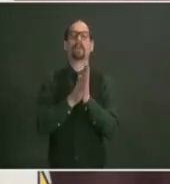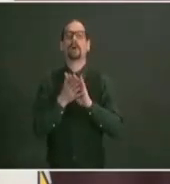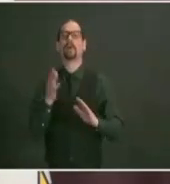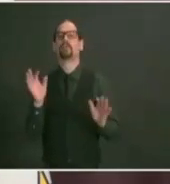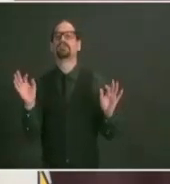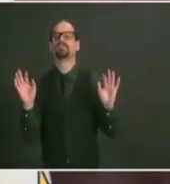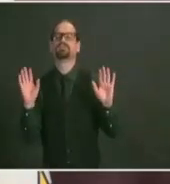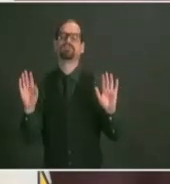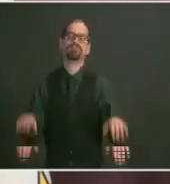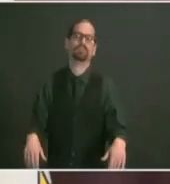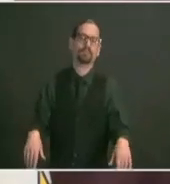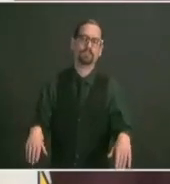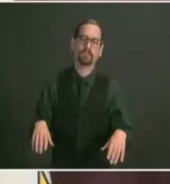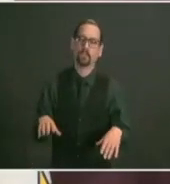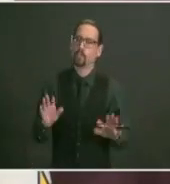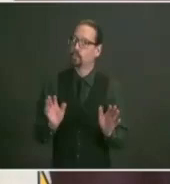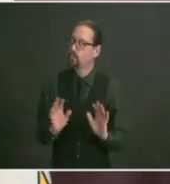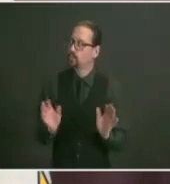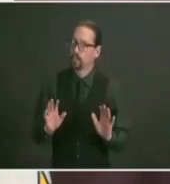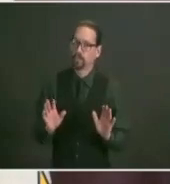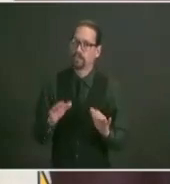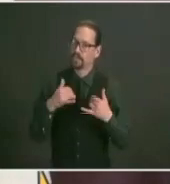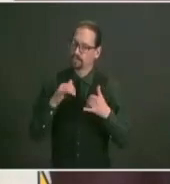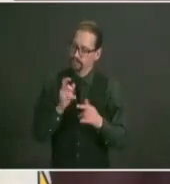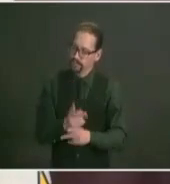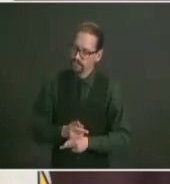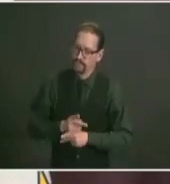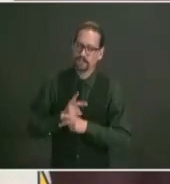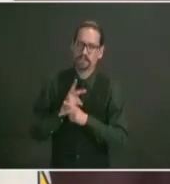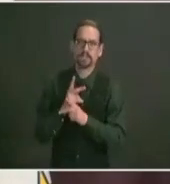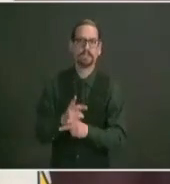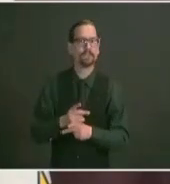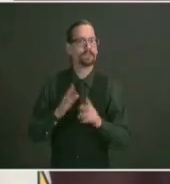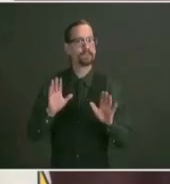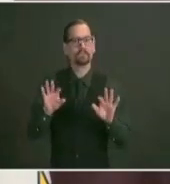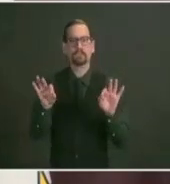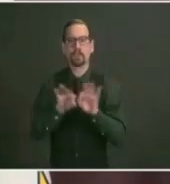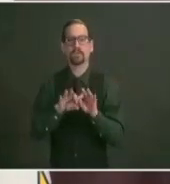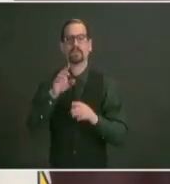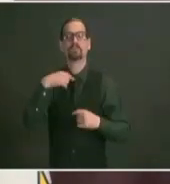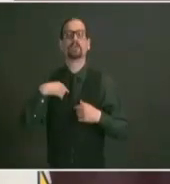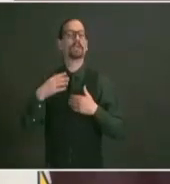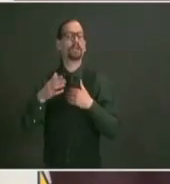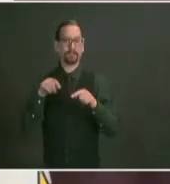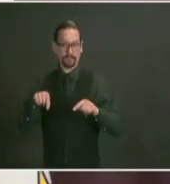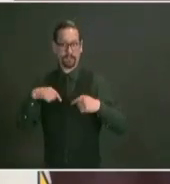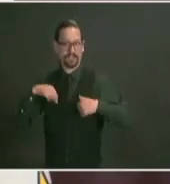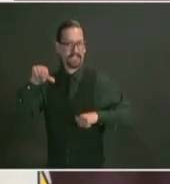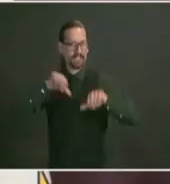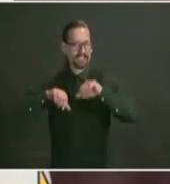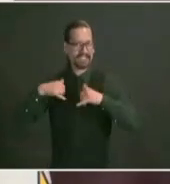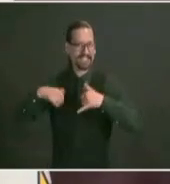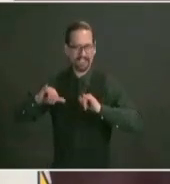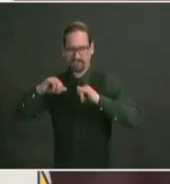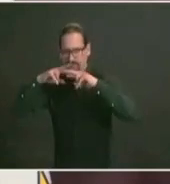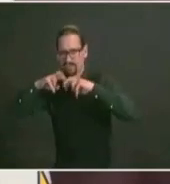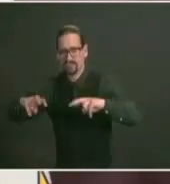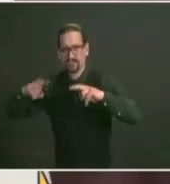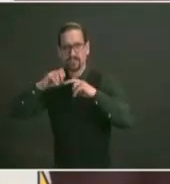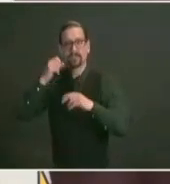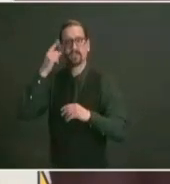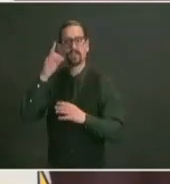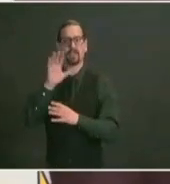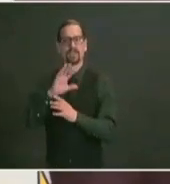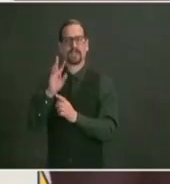we have sequenced 653 rhode island samples of important note